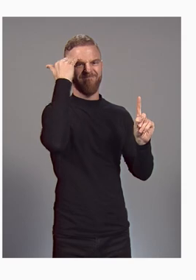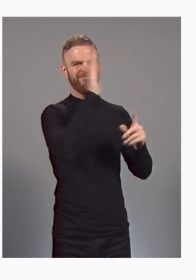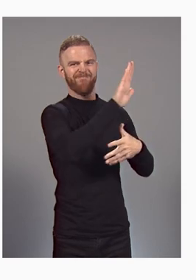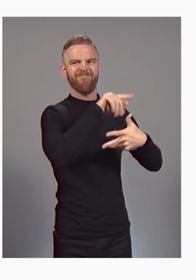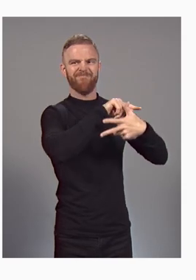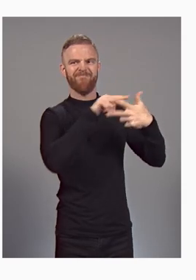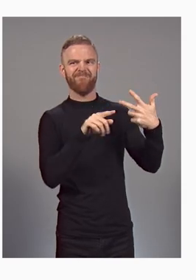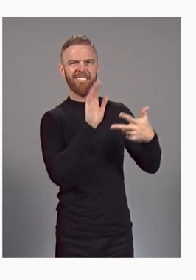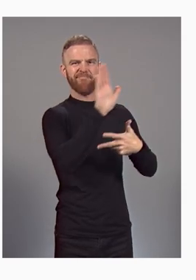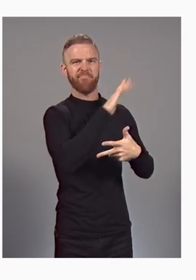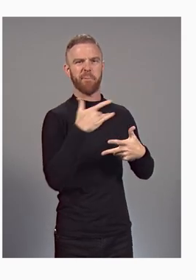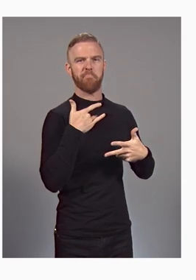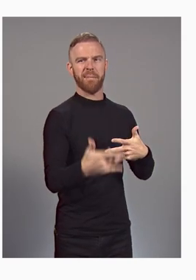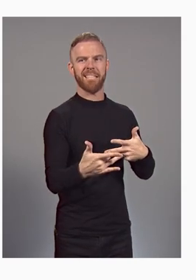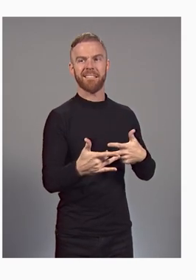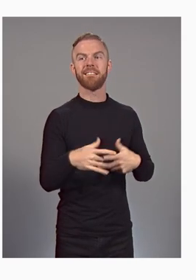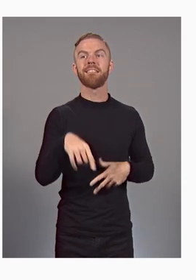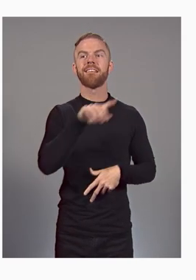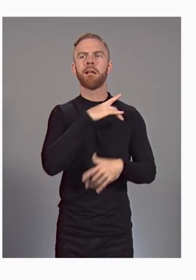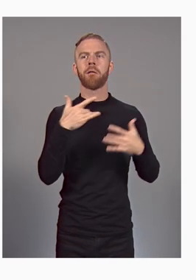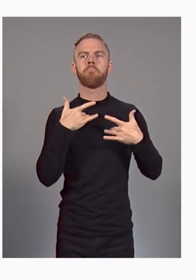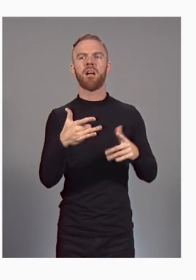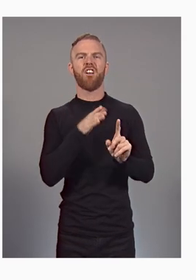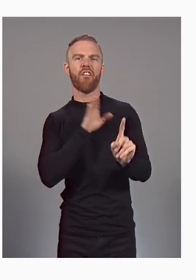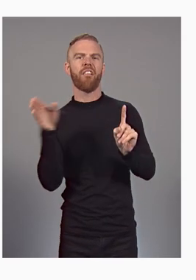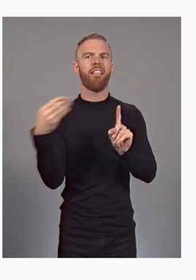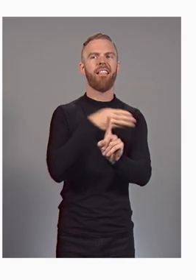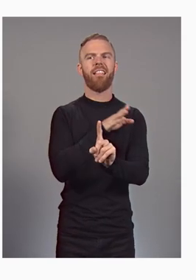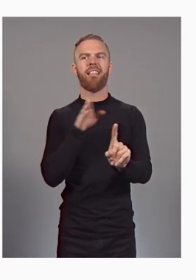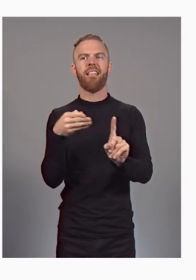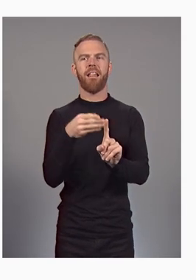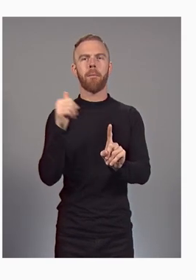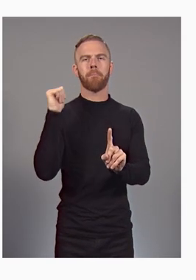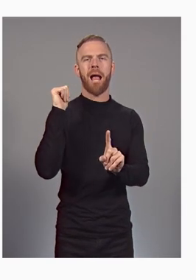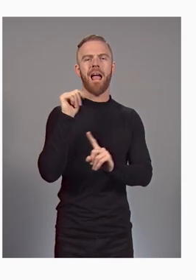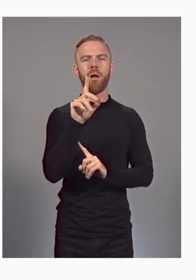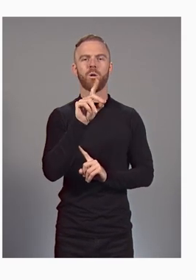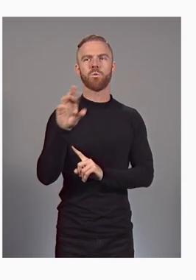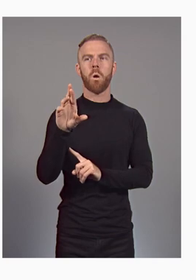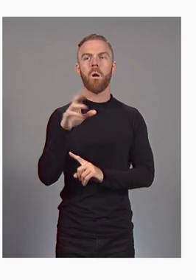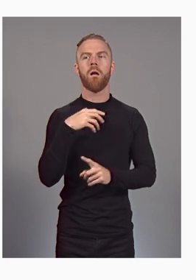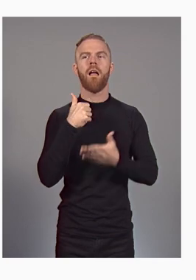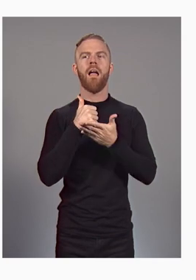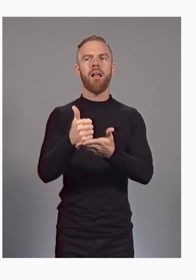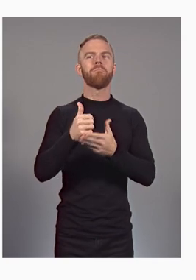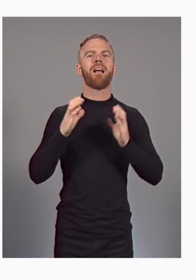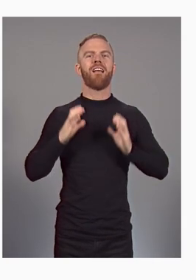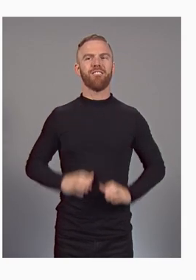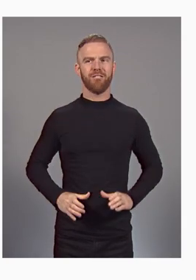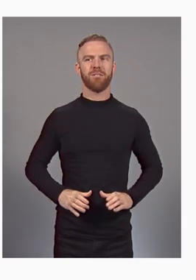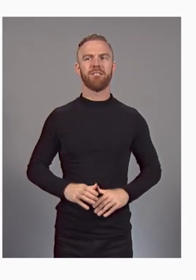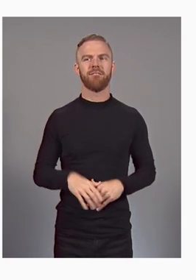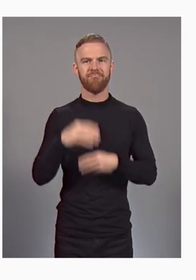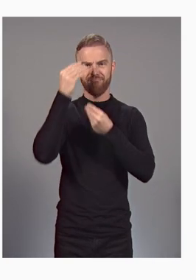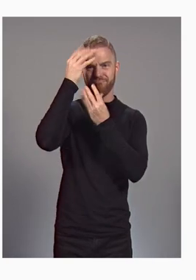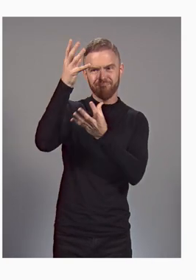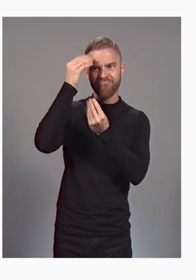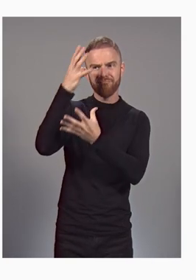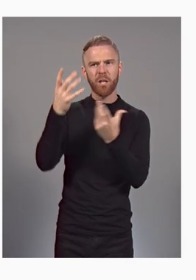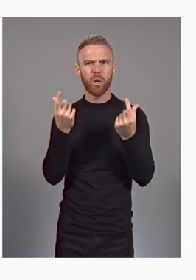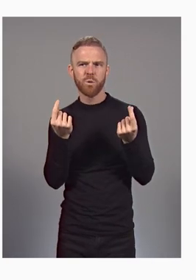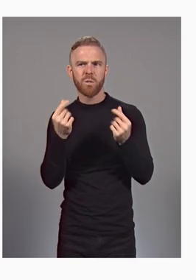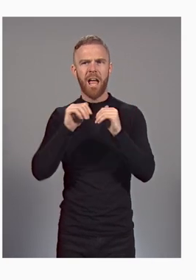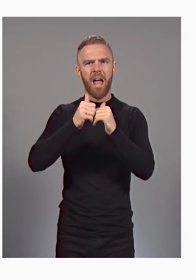conventional safeguards, we knew that our intel would be critical for our customers. And we brought that information to our customers